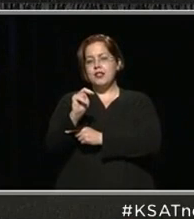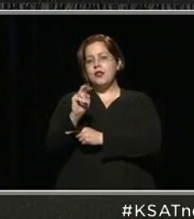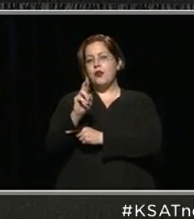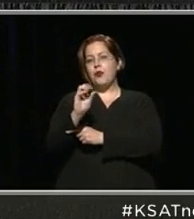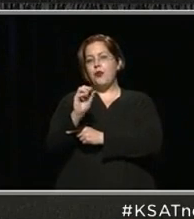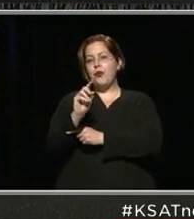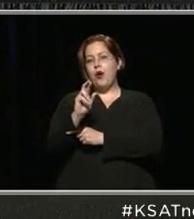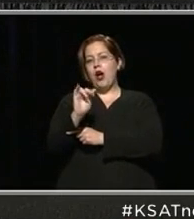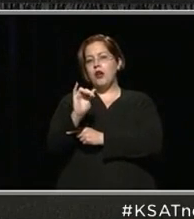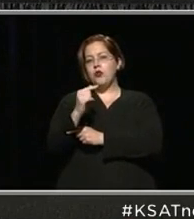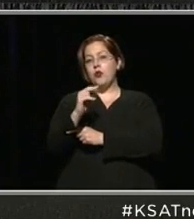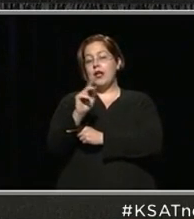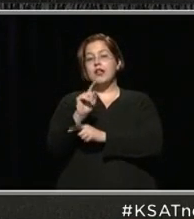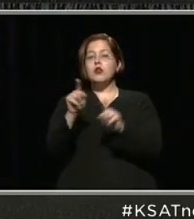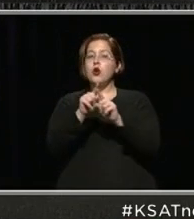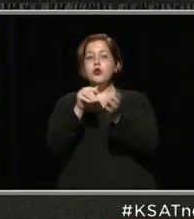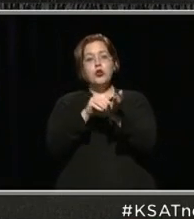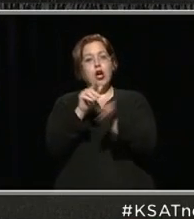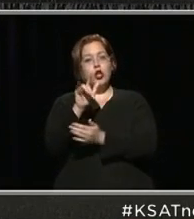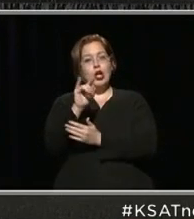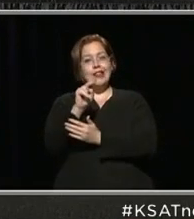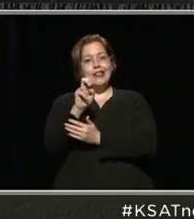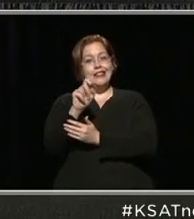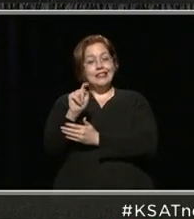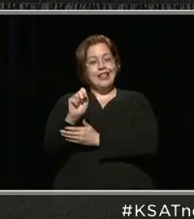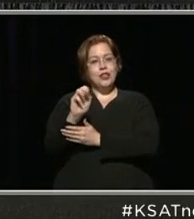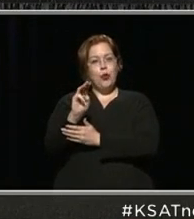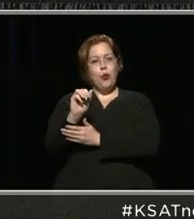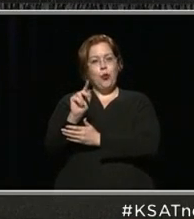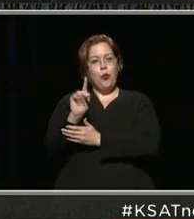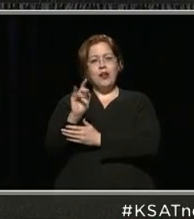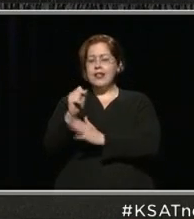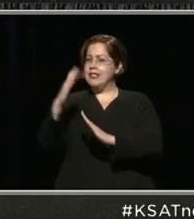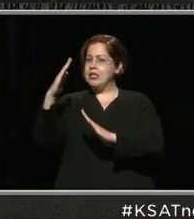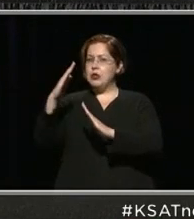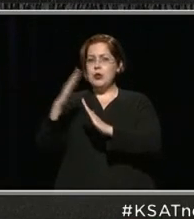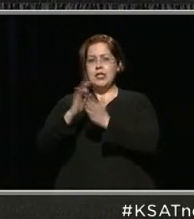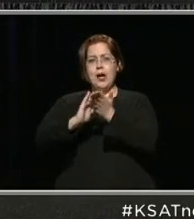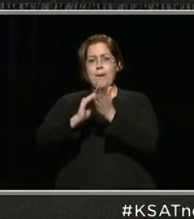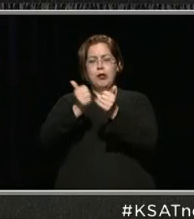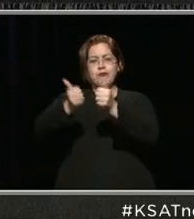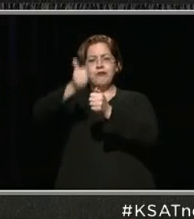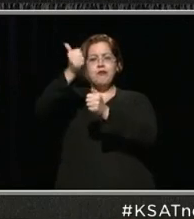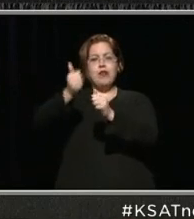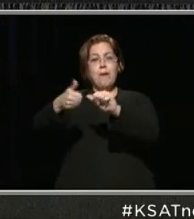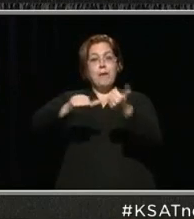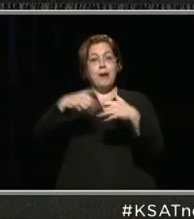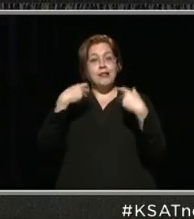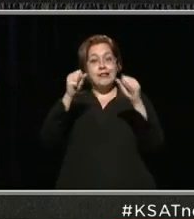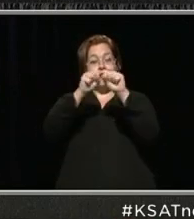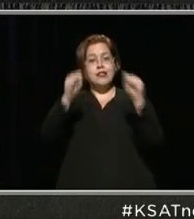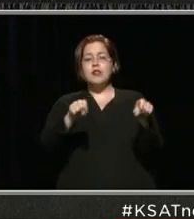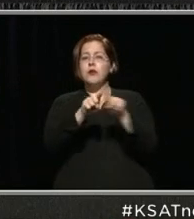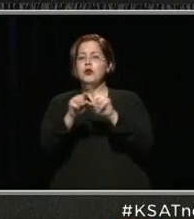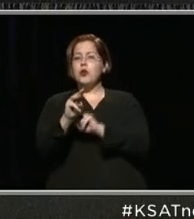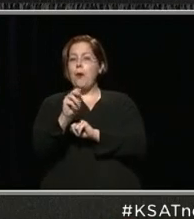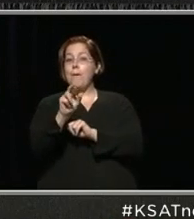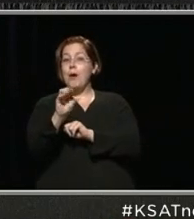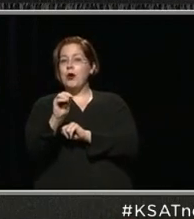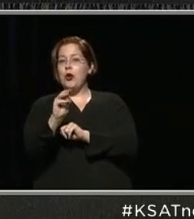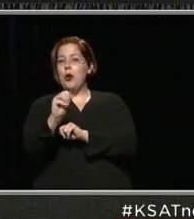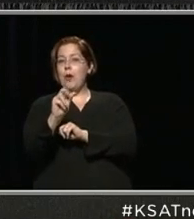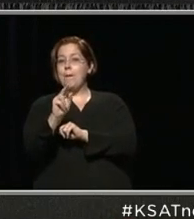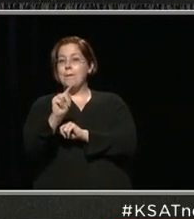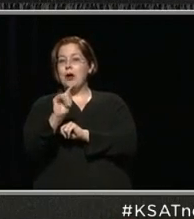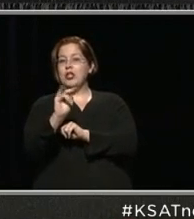County, as well as Dr. Lynette Watkins, who is the chief medical officer of Baptist Health System, and Mario Martinez from our San